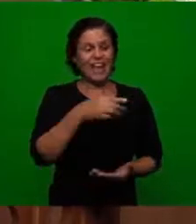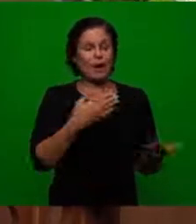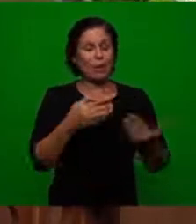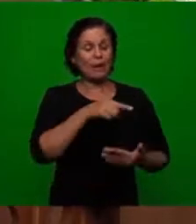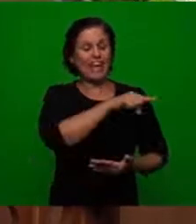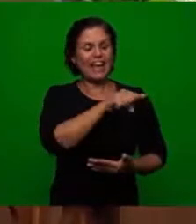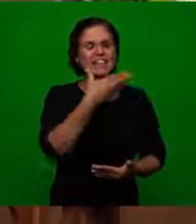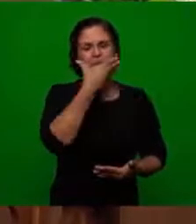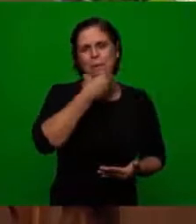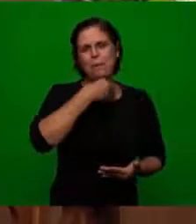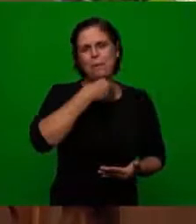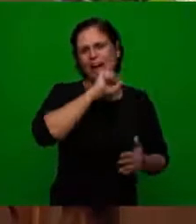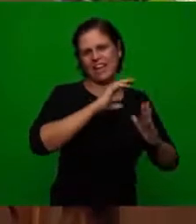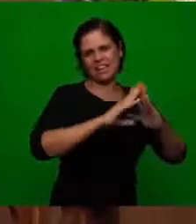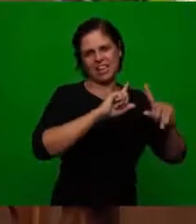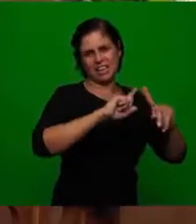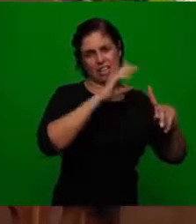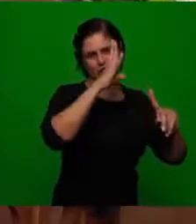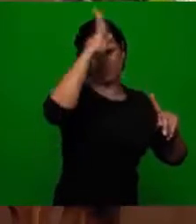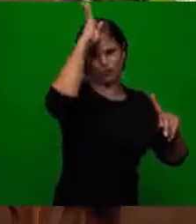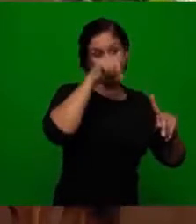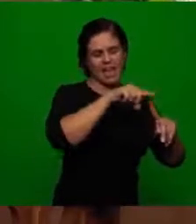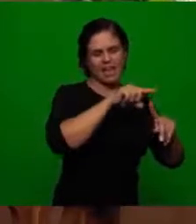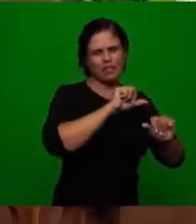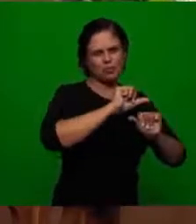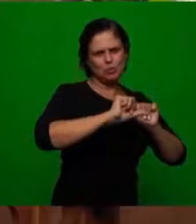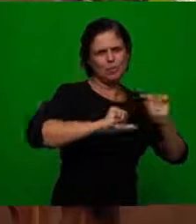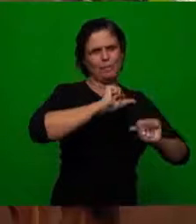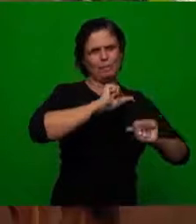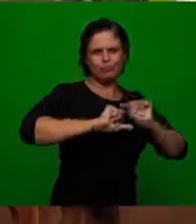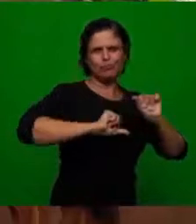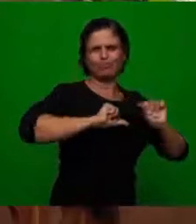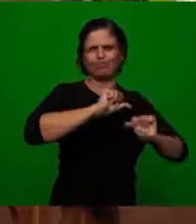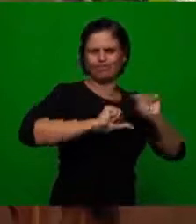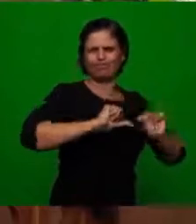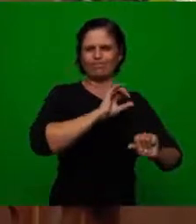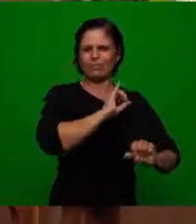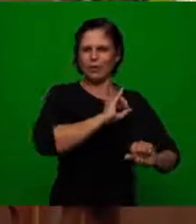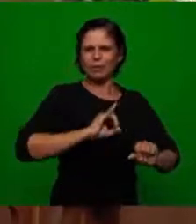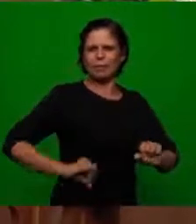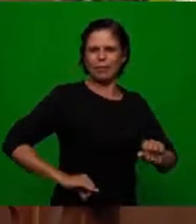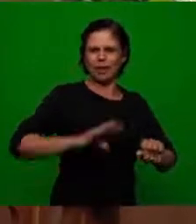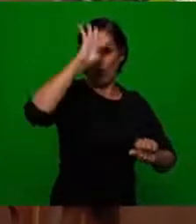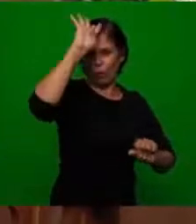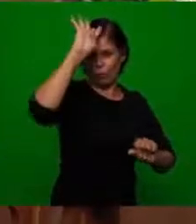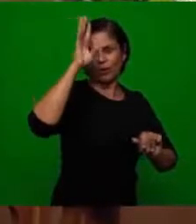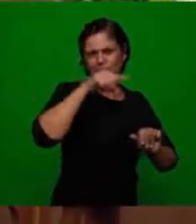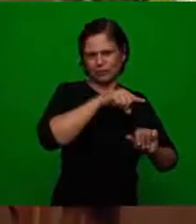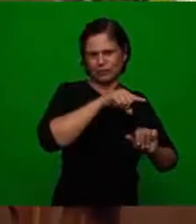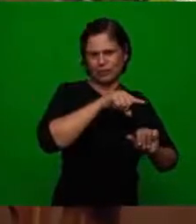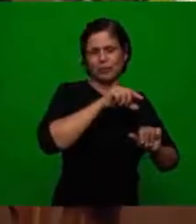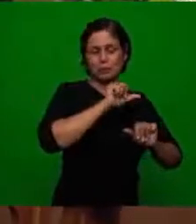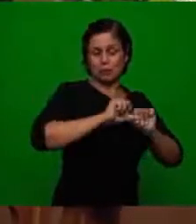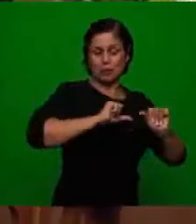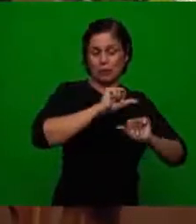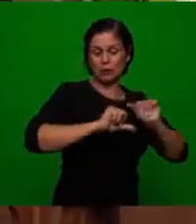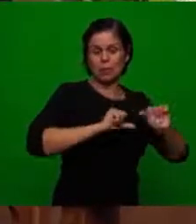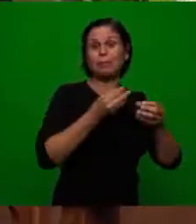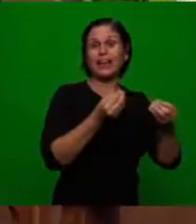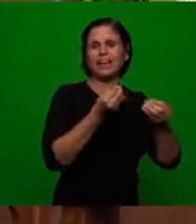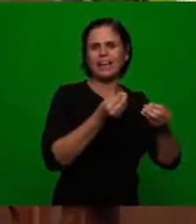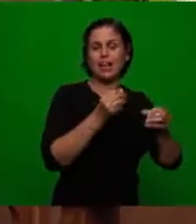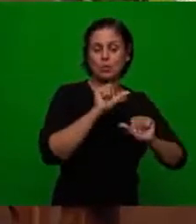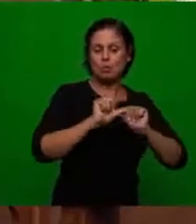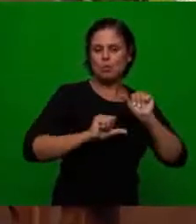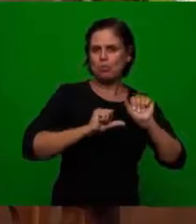everything was with them so they were the fathers of the church so they began to change many things some even with